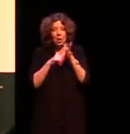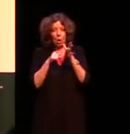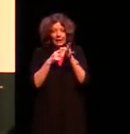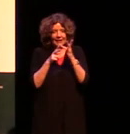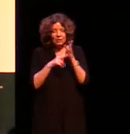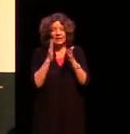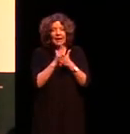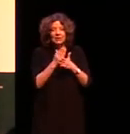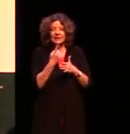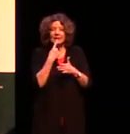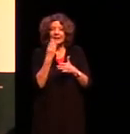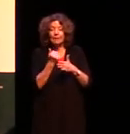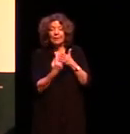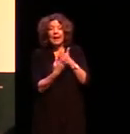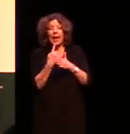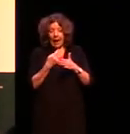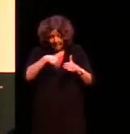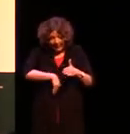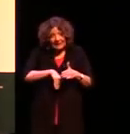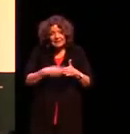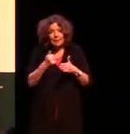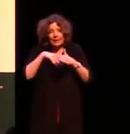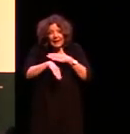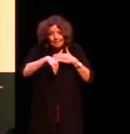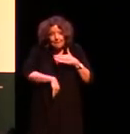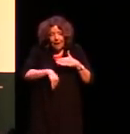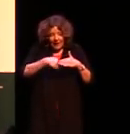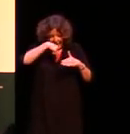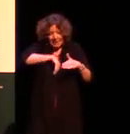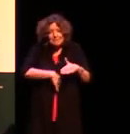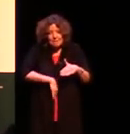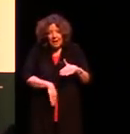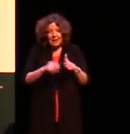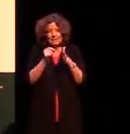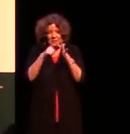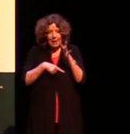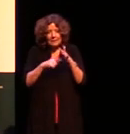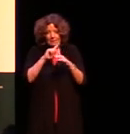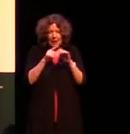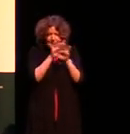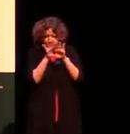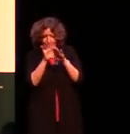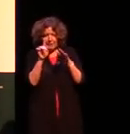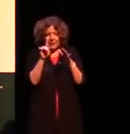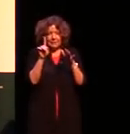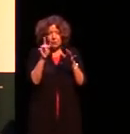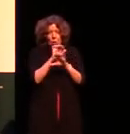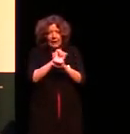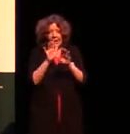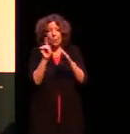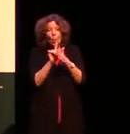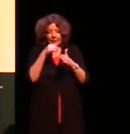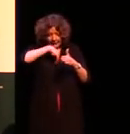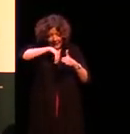specifying that there is something located in my pyjamas but it's ambiguous as to what is located in my pyjamas